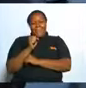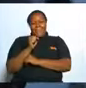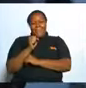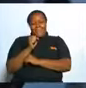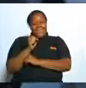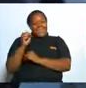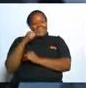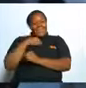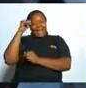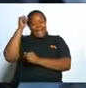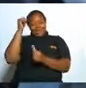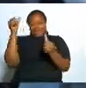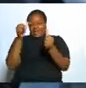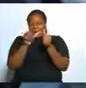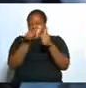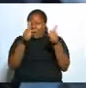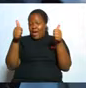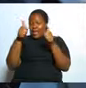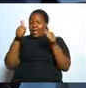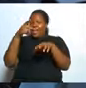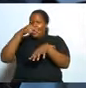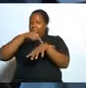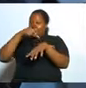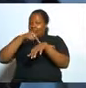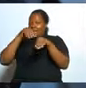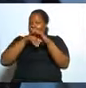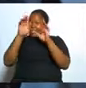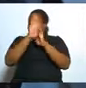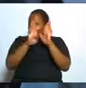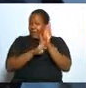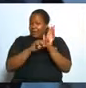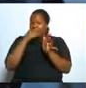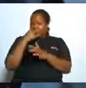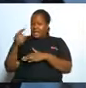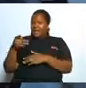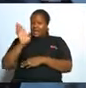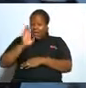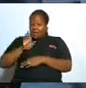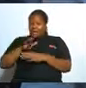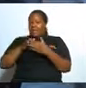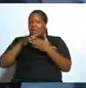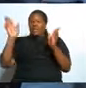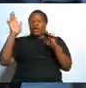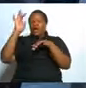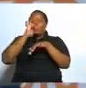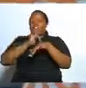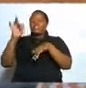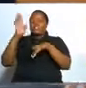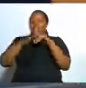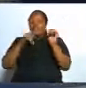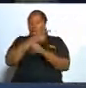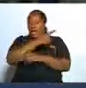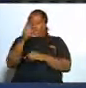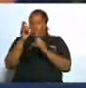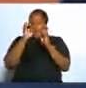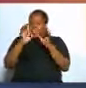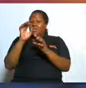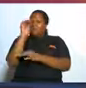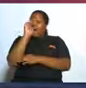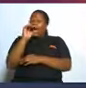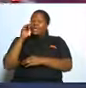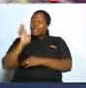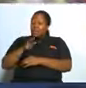you remember Peter said they are more delicate than you if I ask women